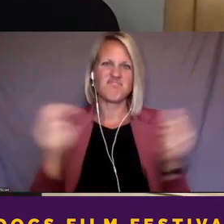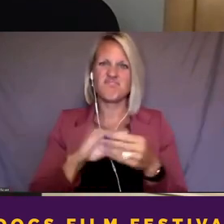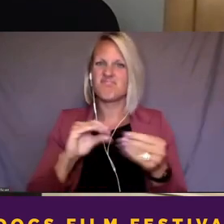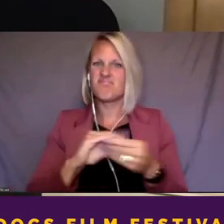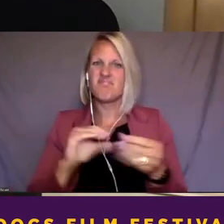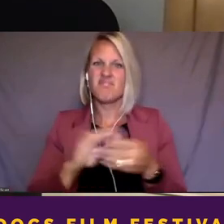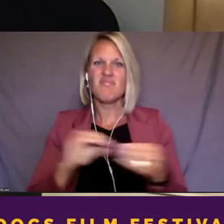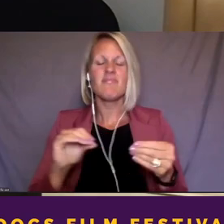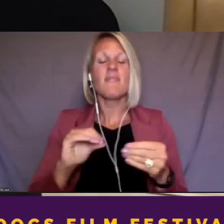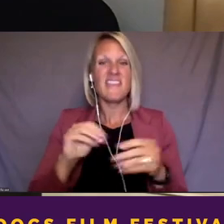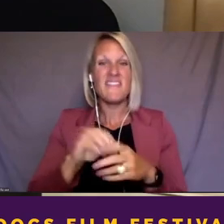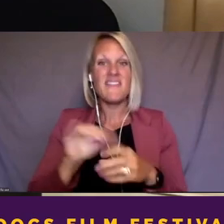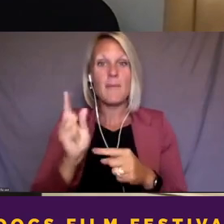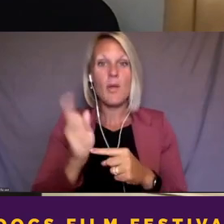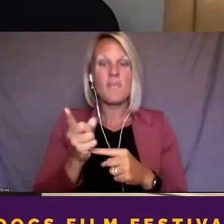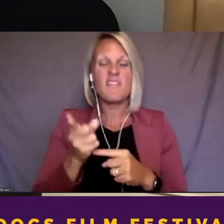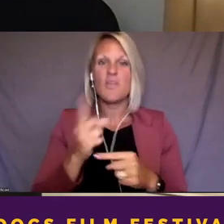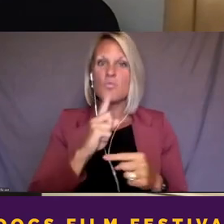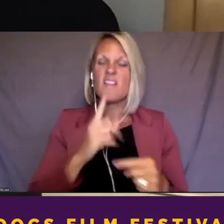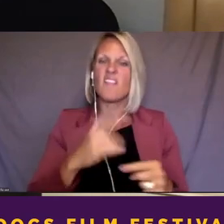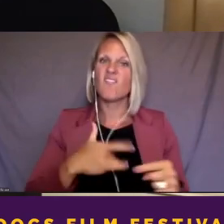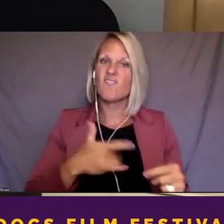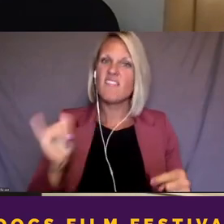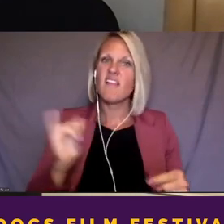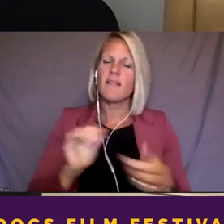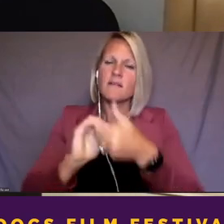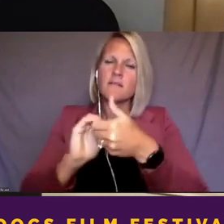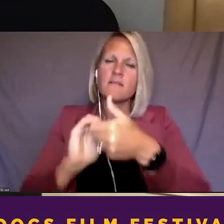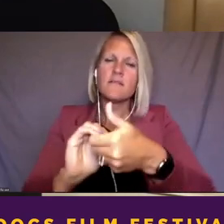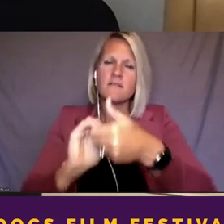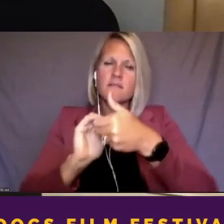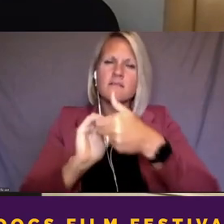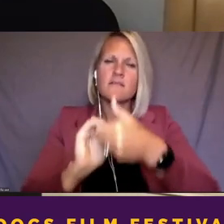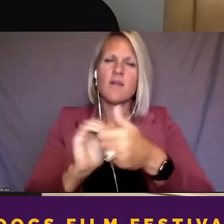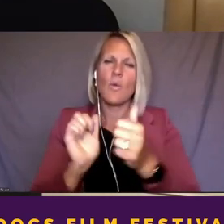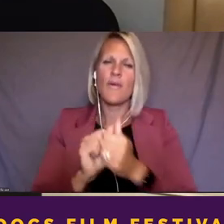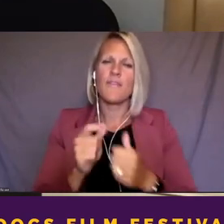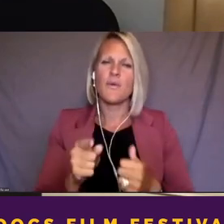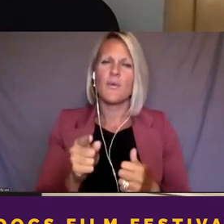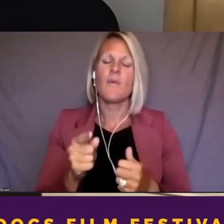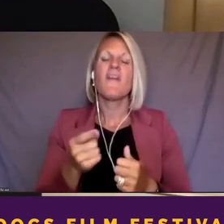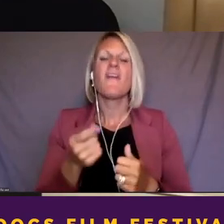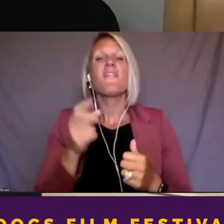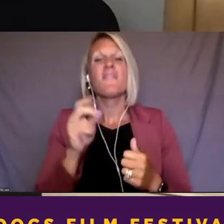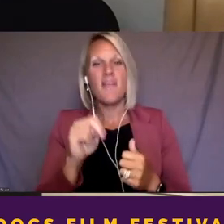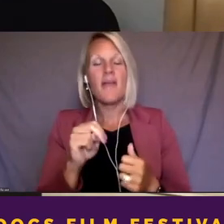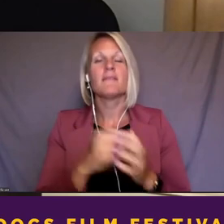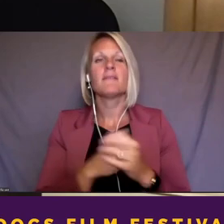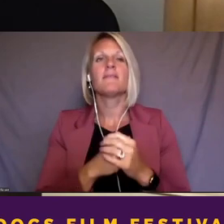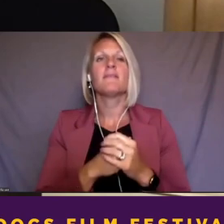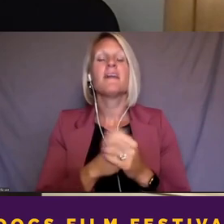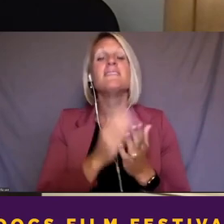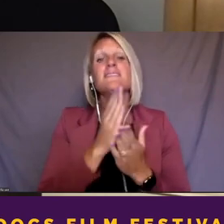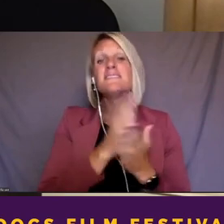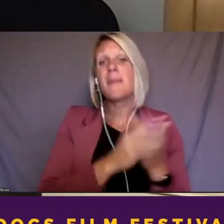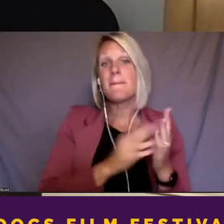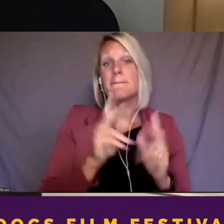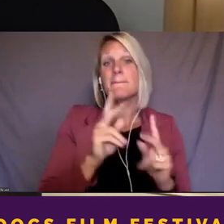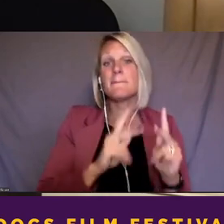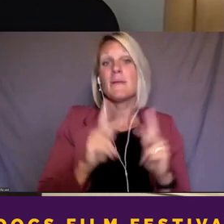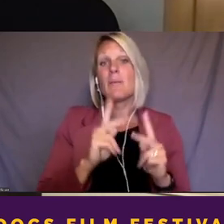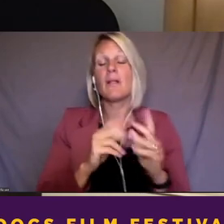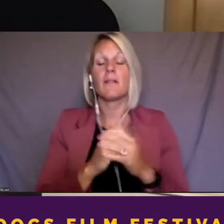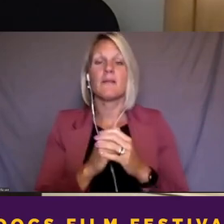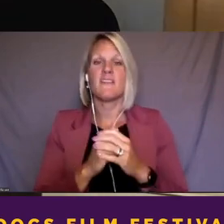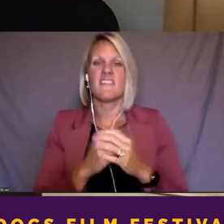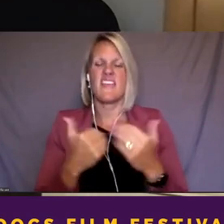um, they really feel like they're working with you. Um, and then, um, there are folks who have something to say,